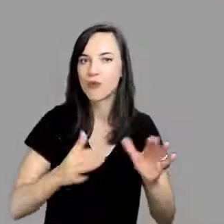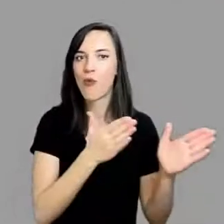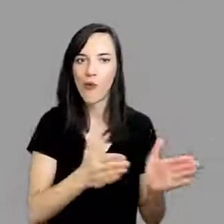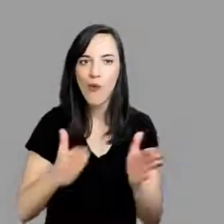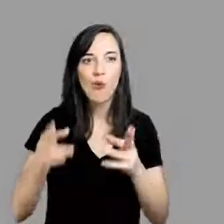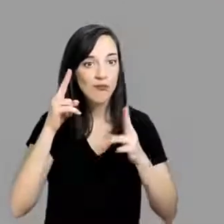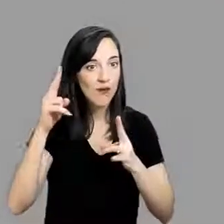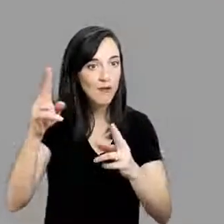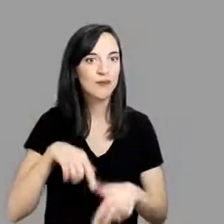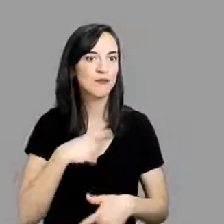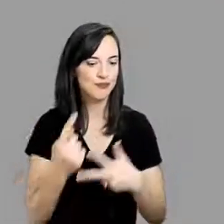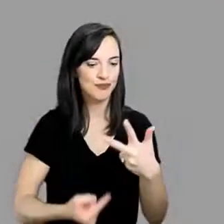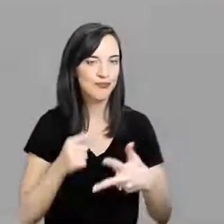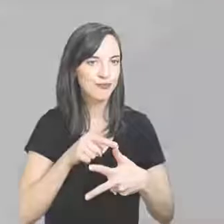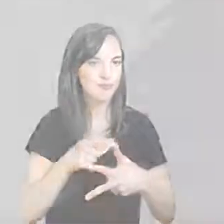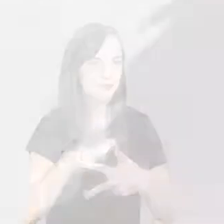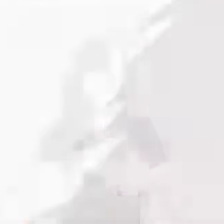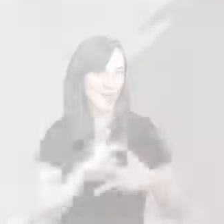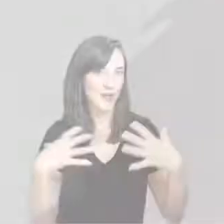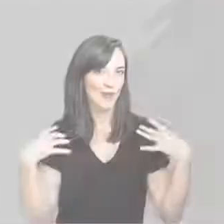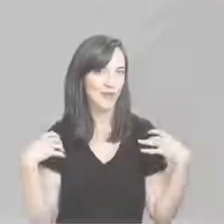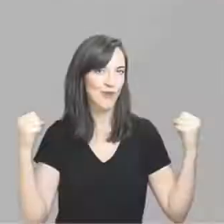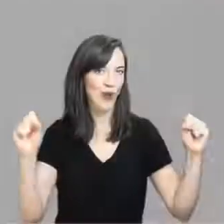and respectful learning environment are…